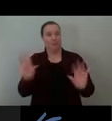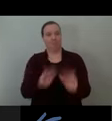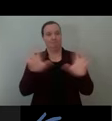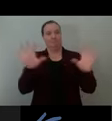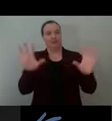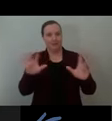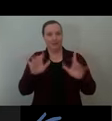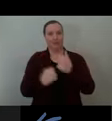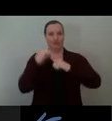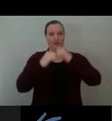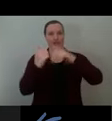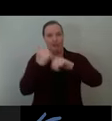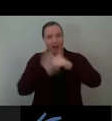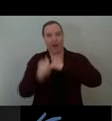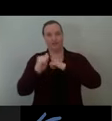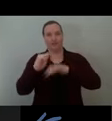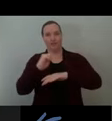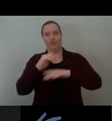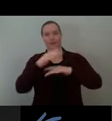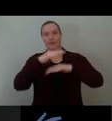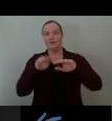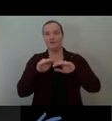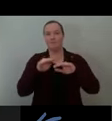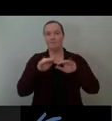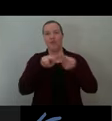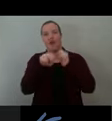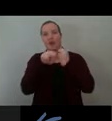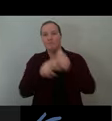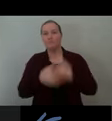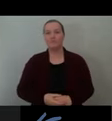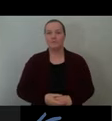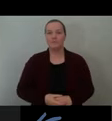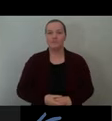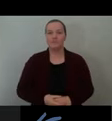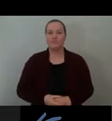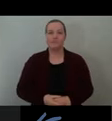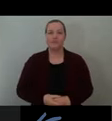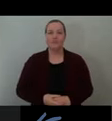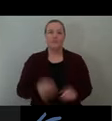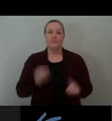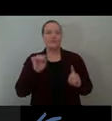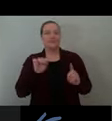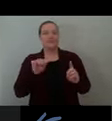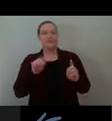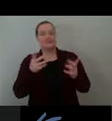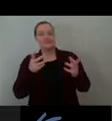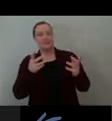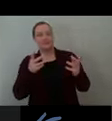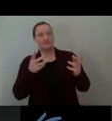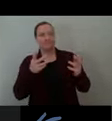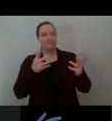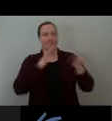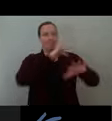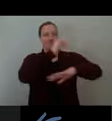So the pavilion potting room, the sort of public face of the installation is a sort of, you can think of it as sort of sales